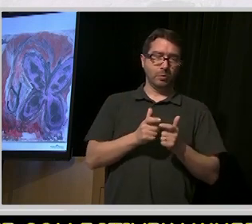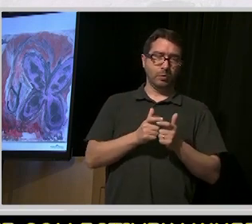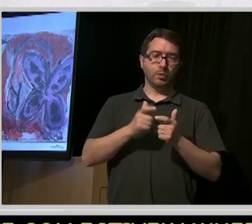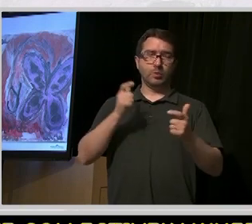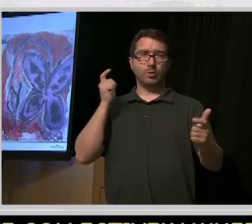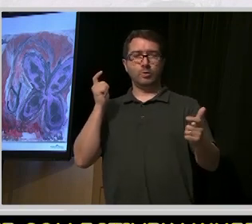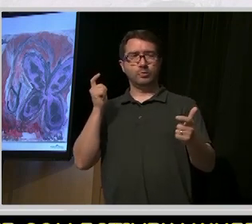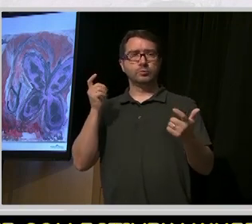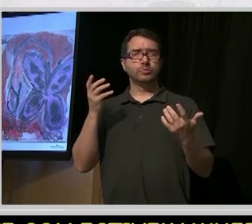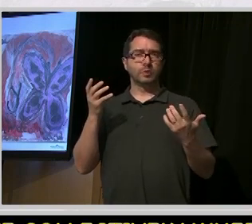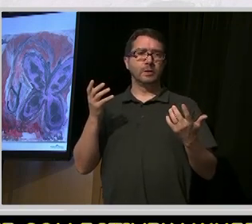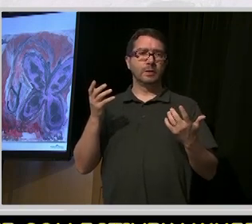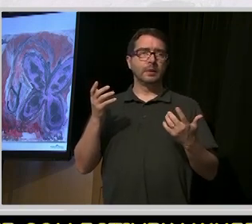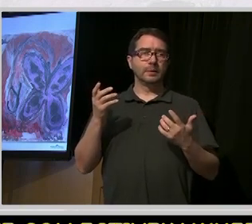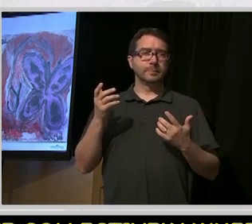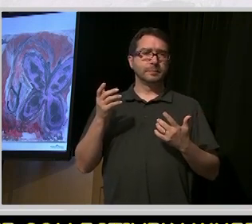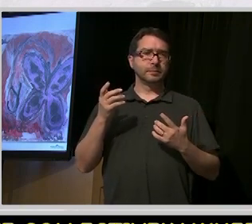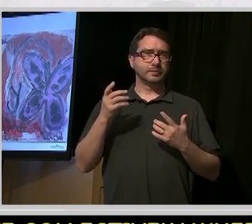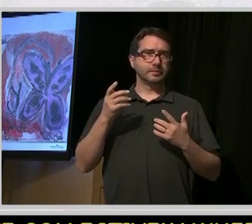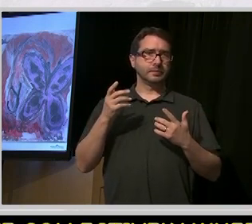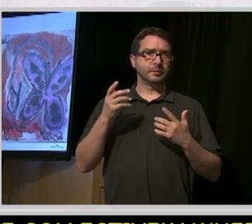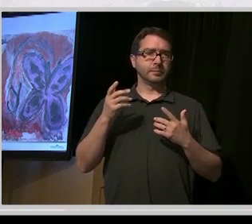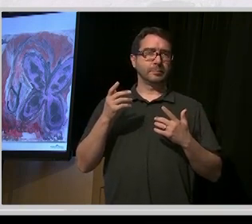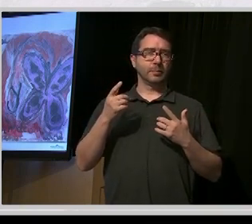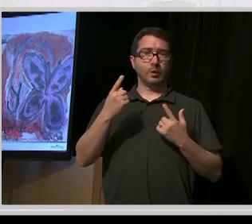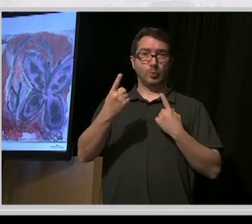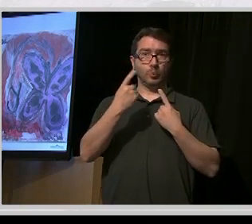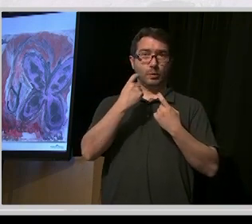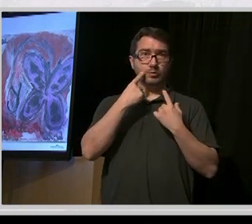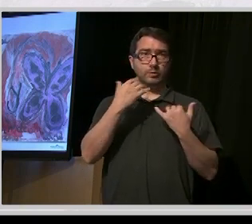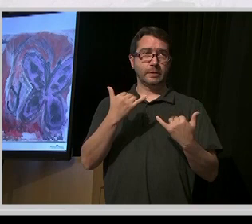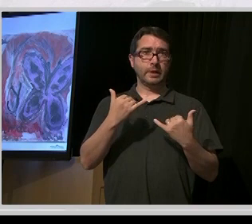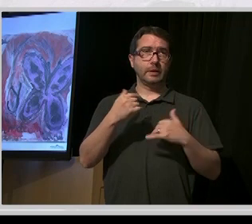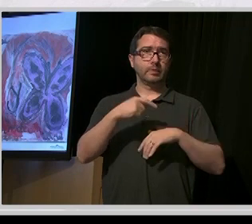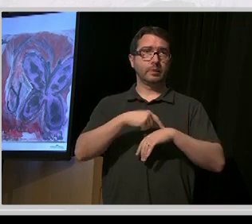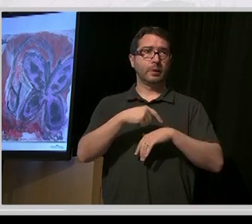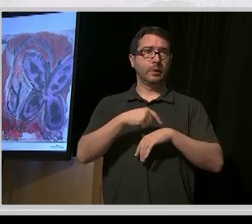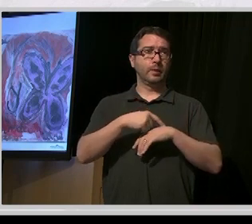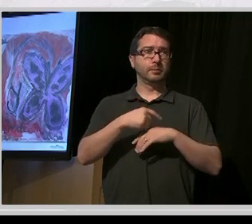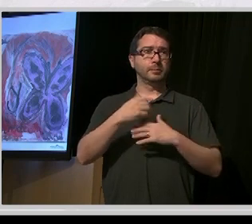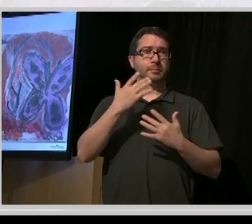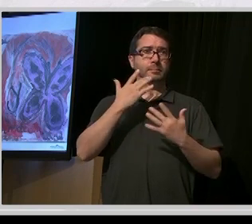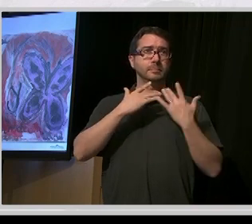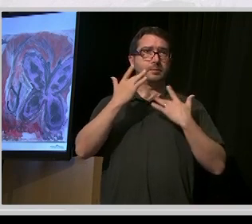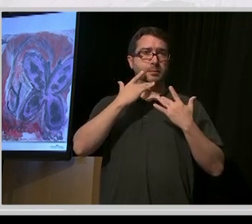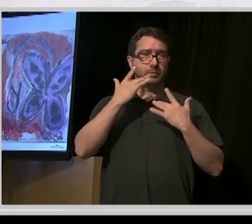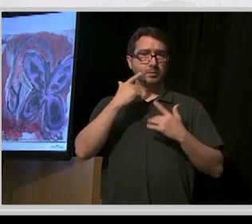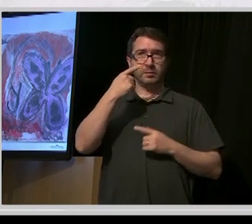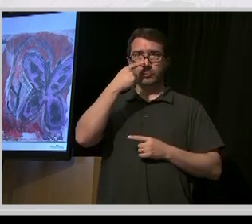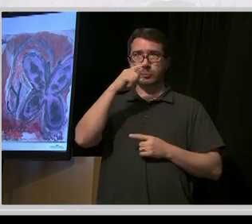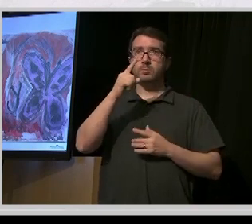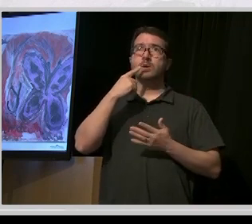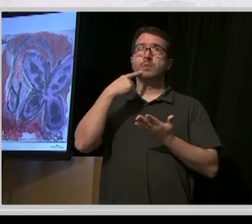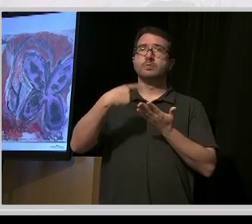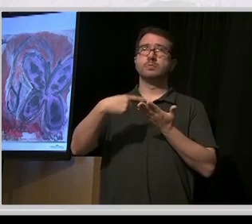We're not going to have time to deal with a lot of questions now, but I'm happy to chat with that more later if that's okay.